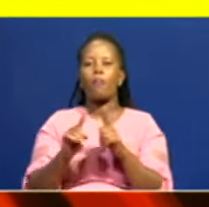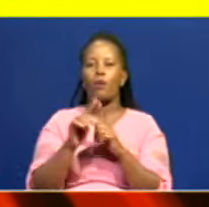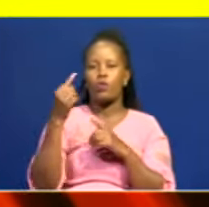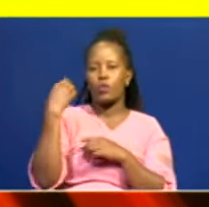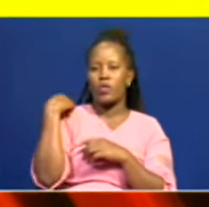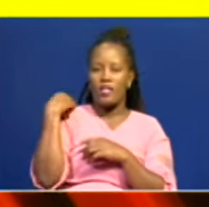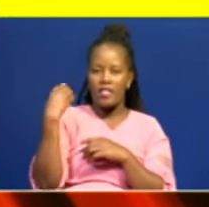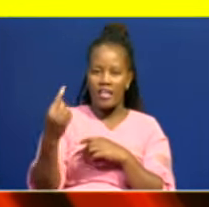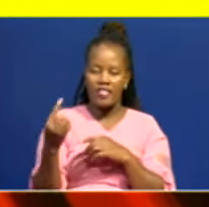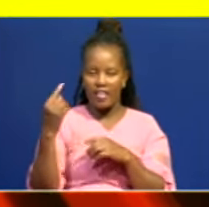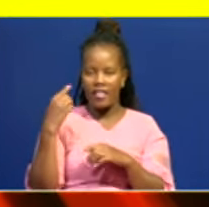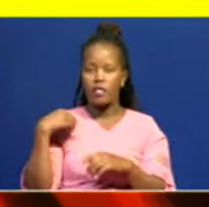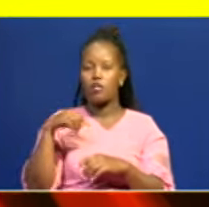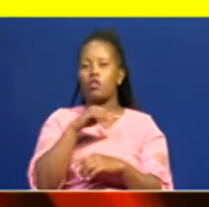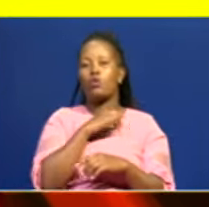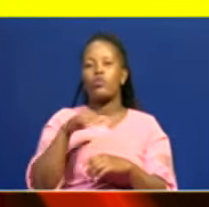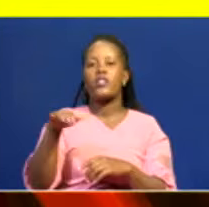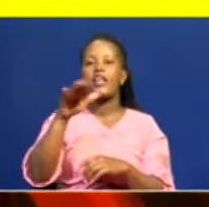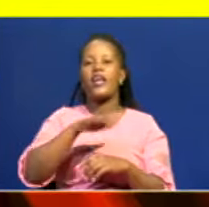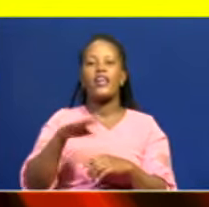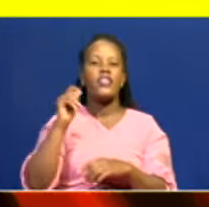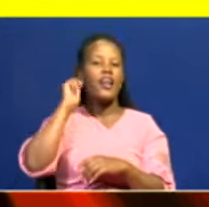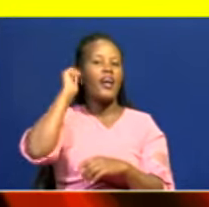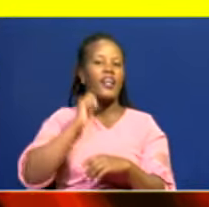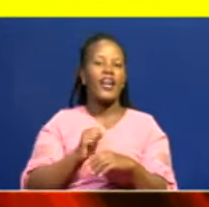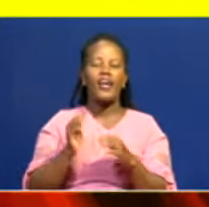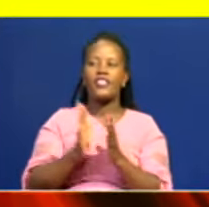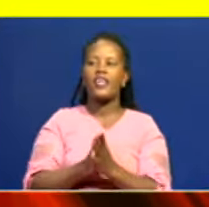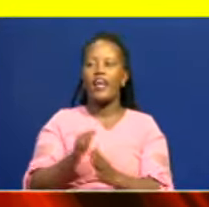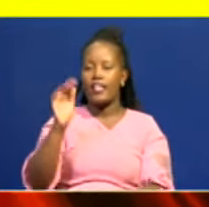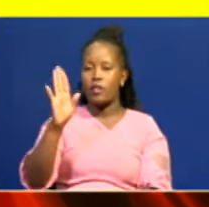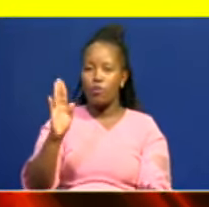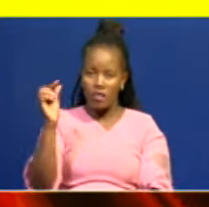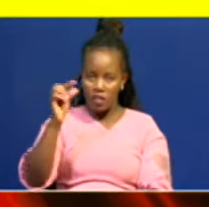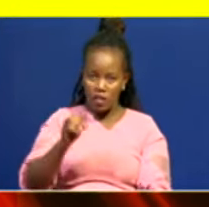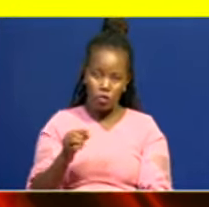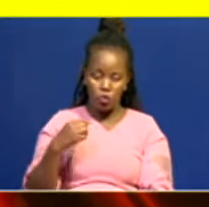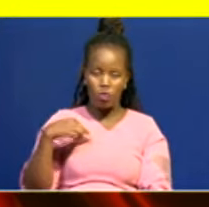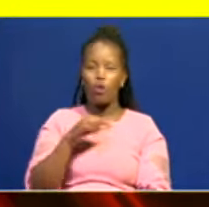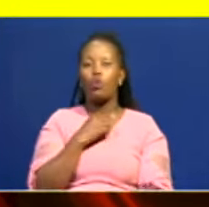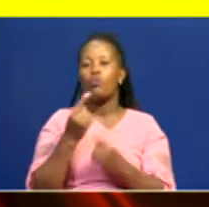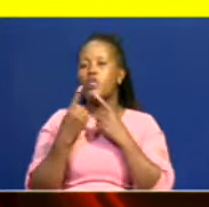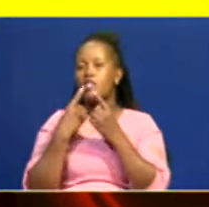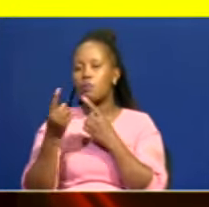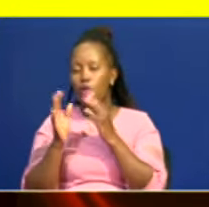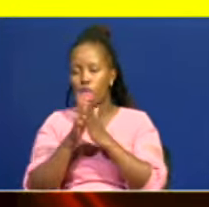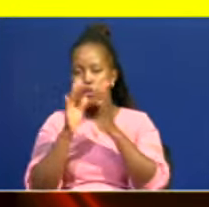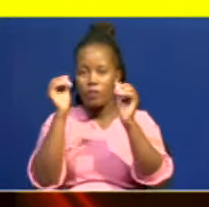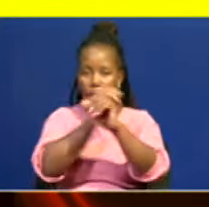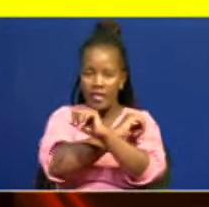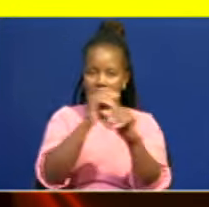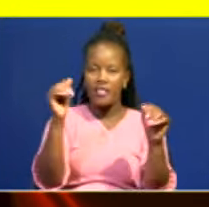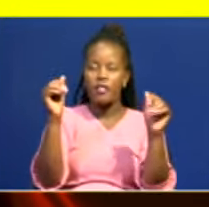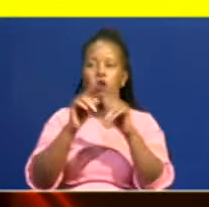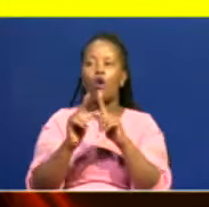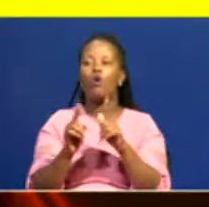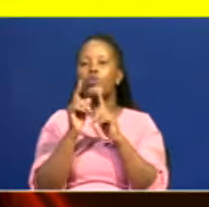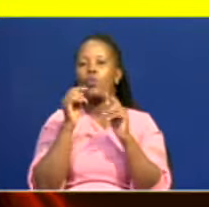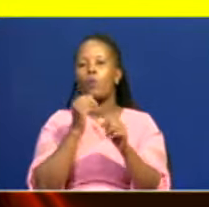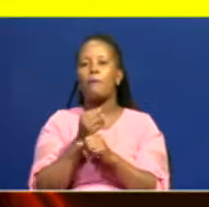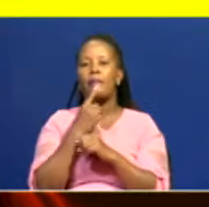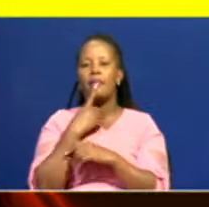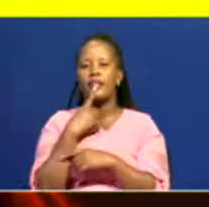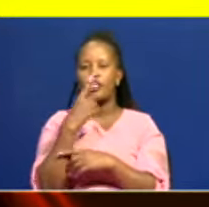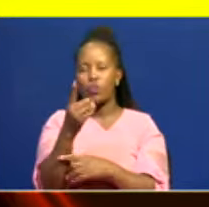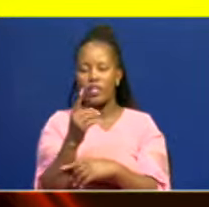when we were in Nandi and the parts of Wasingesu, which is excellent, the President, we had a following that to make sure